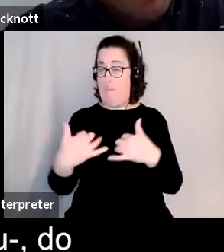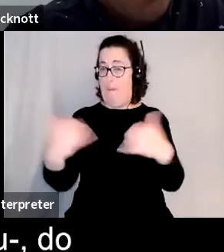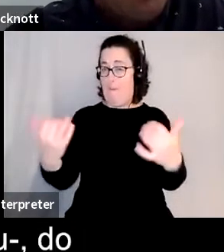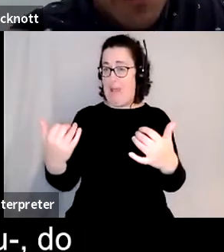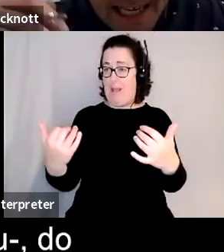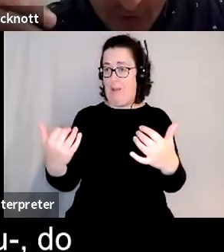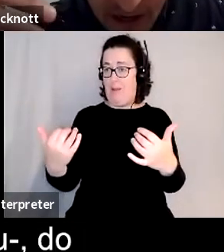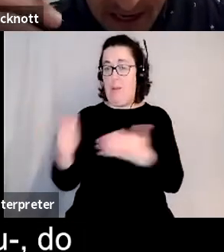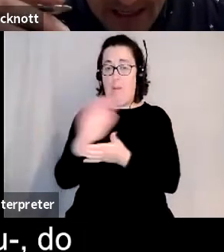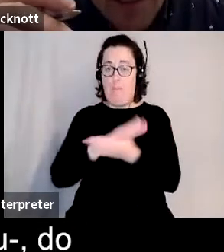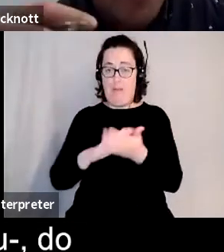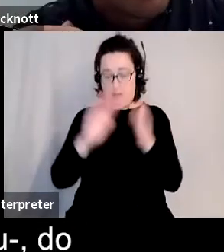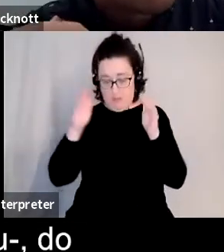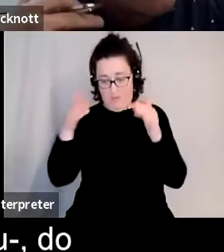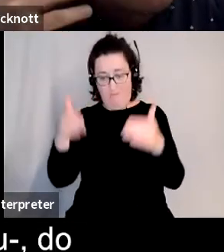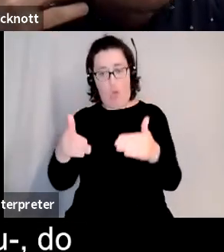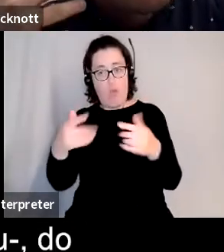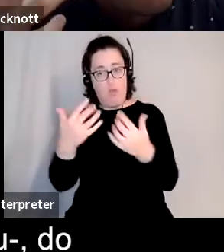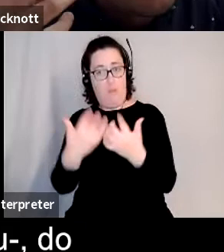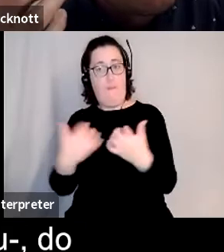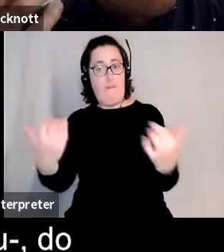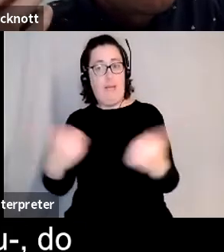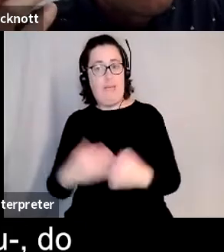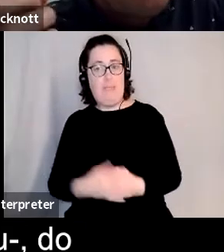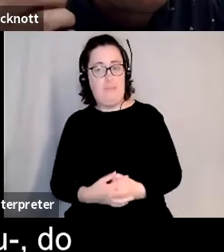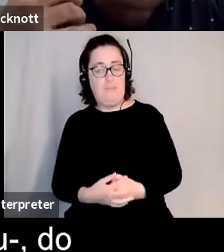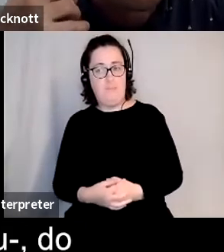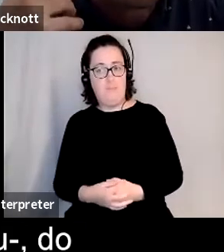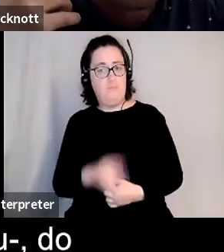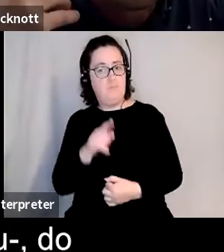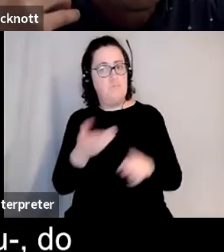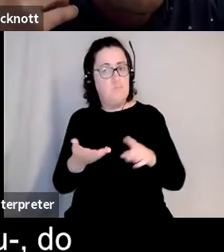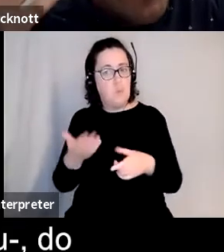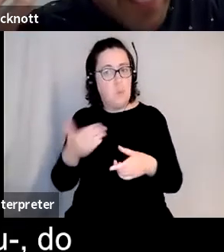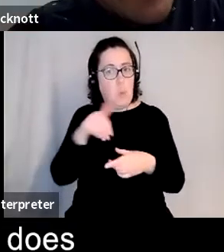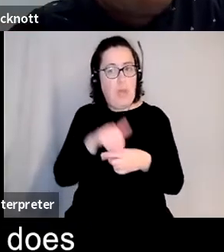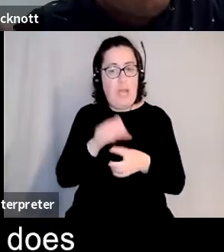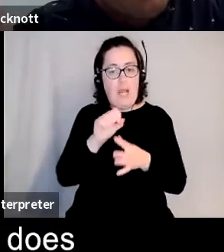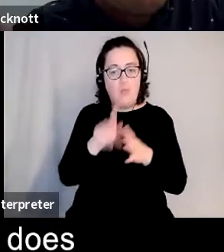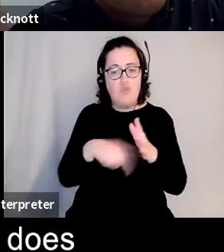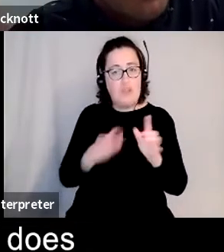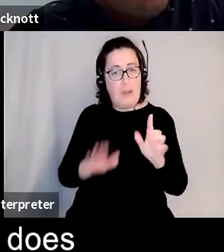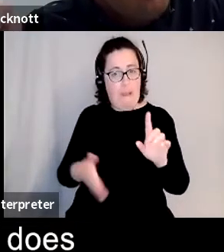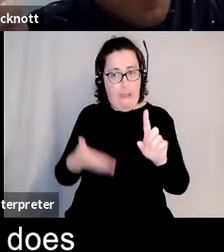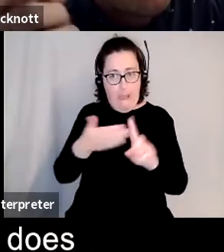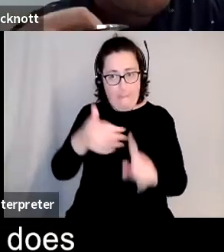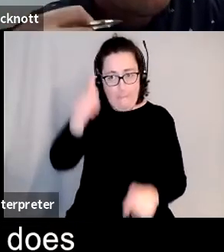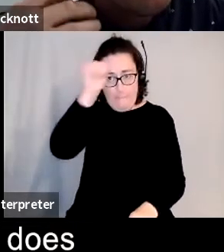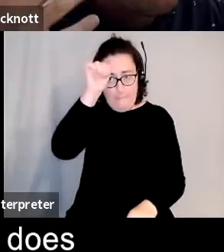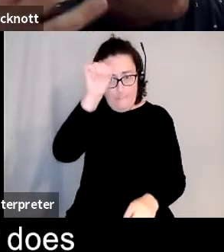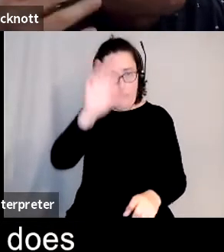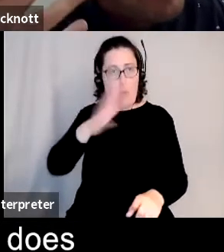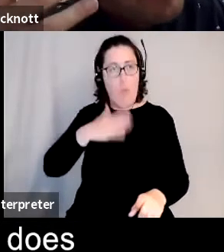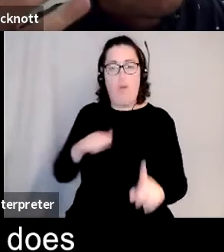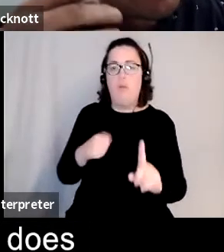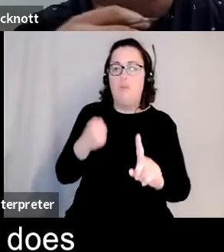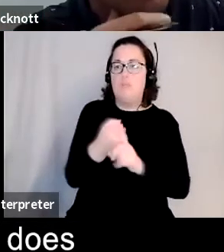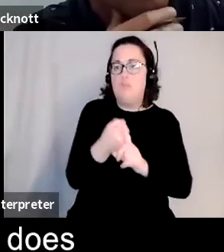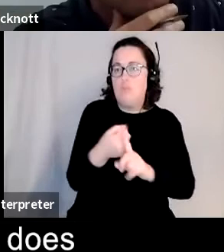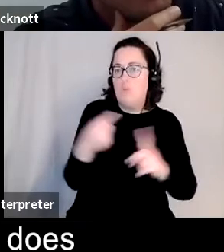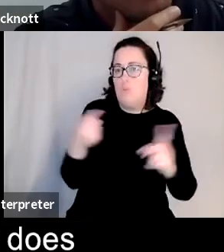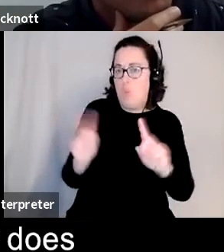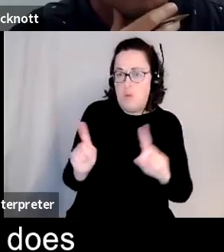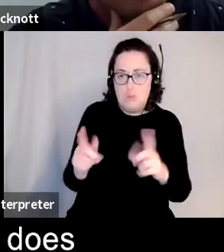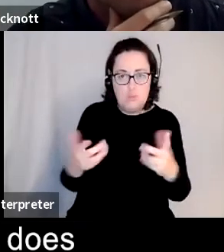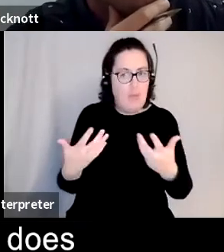it's public oriented really do you do you go into these projects with a with an aim of the impact or or how how does